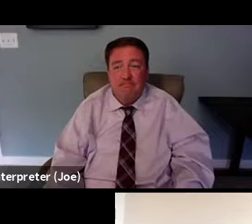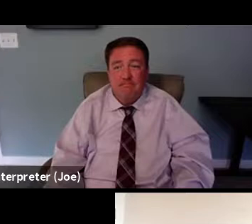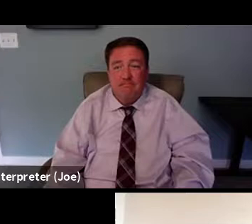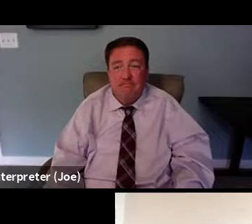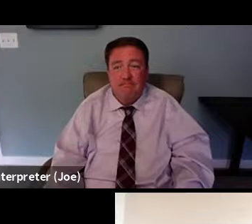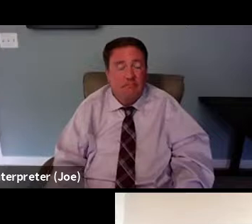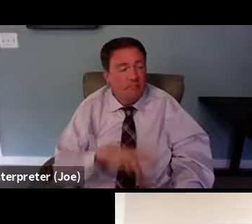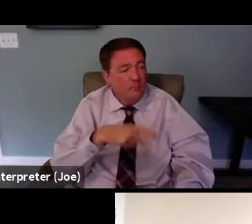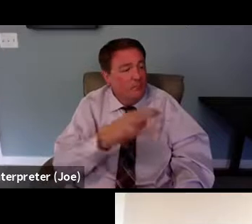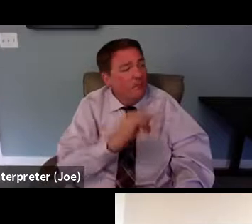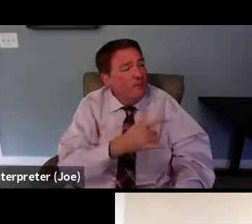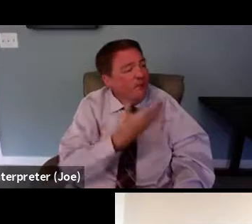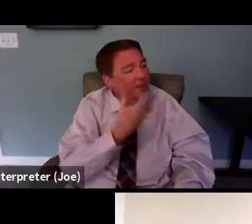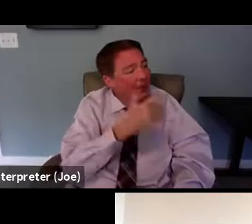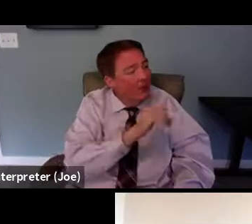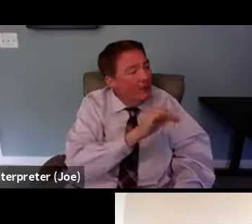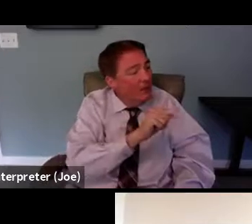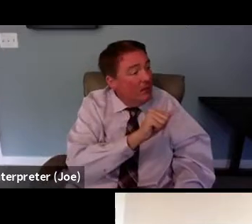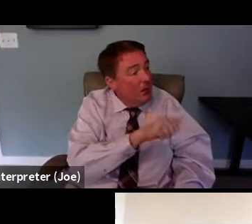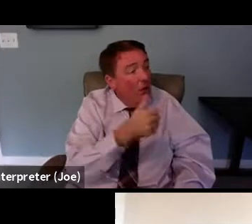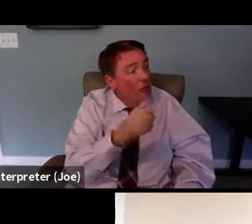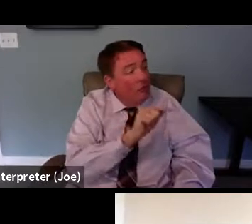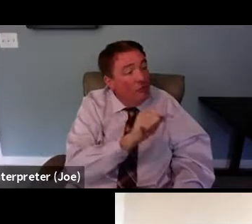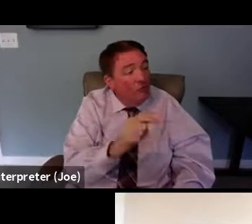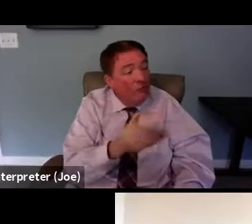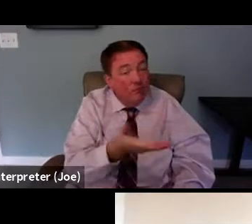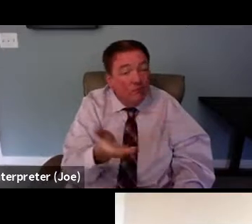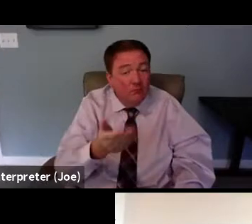Thanks, Linda. Other panelists want to answer that question as well?